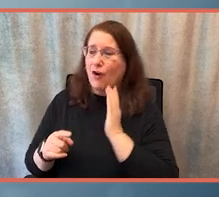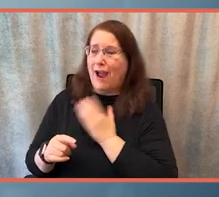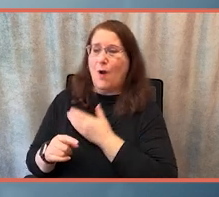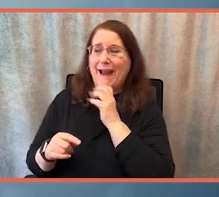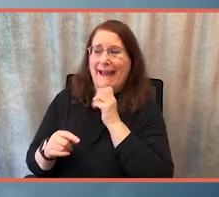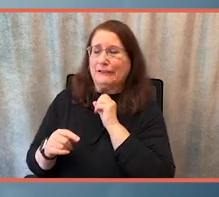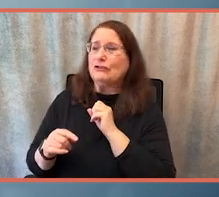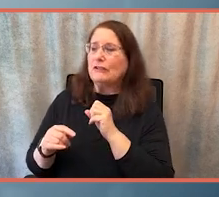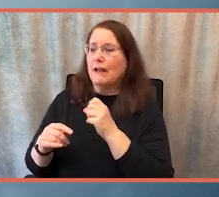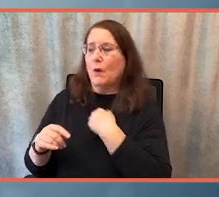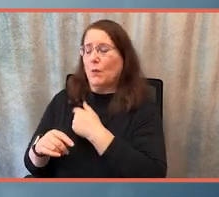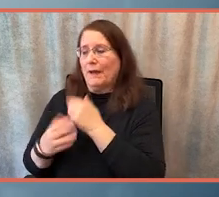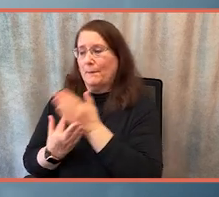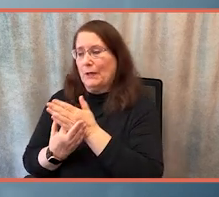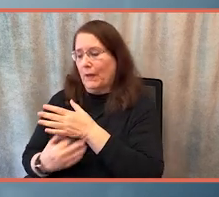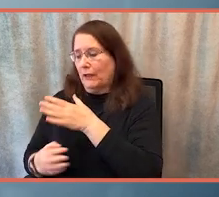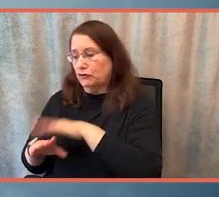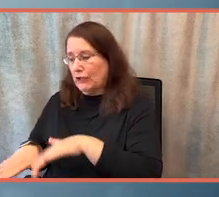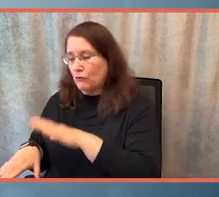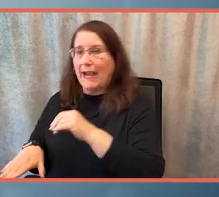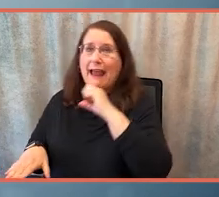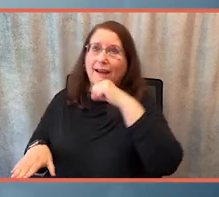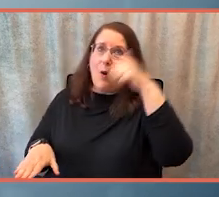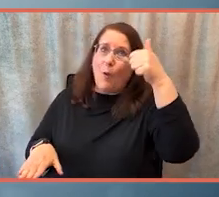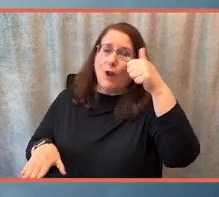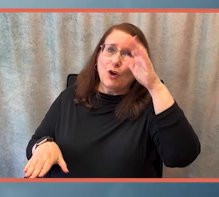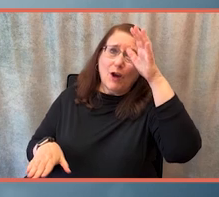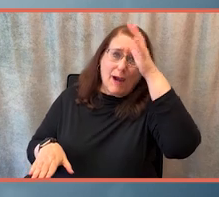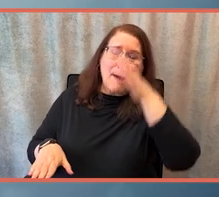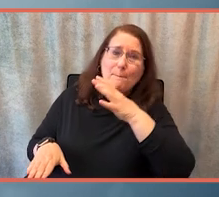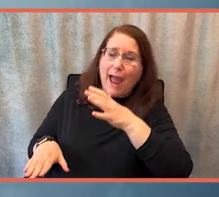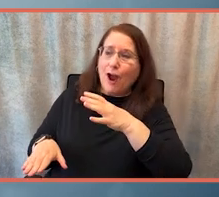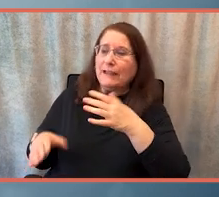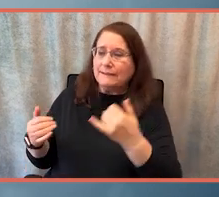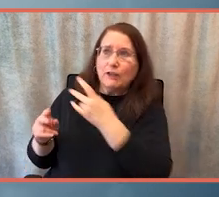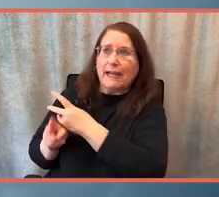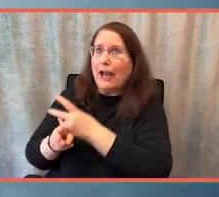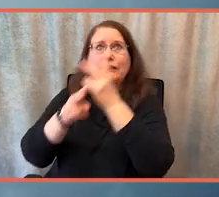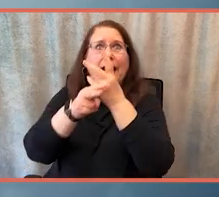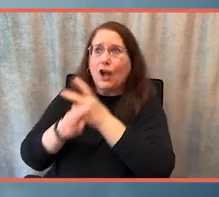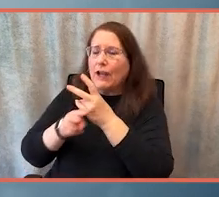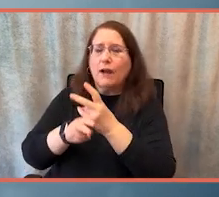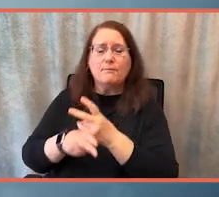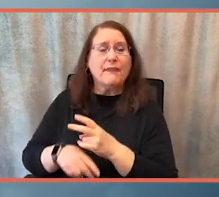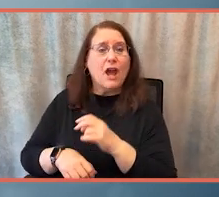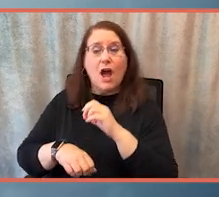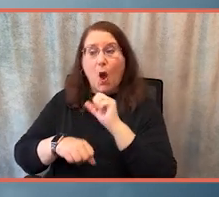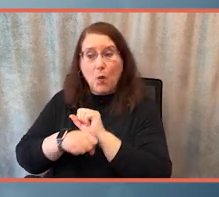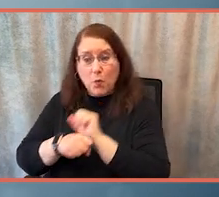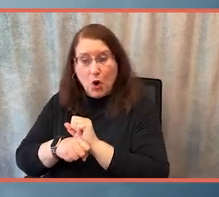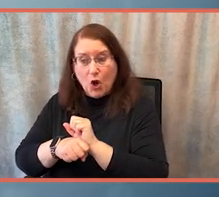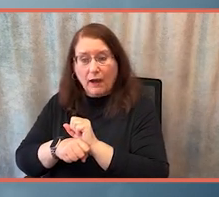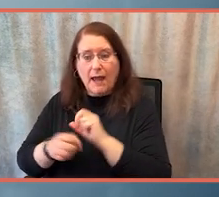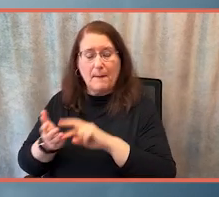care of our children and elderly parents. And work and care are so intertwined that without the